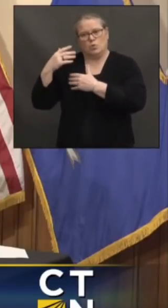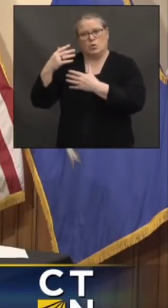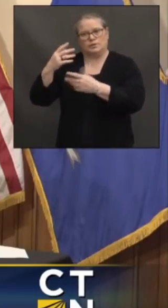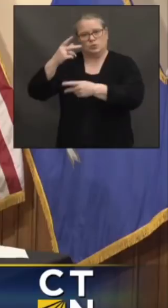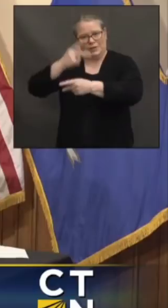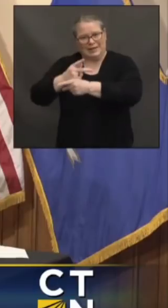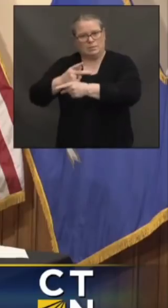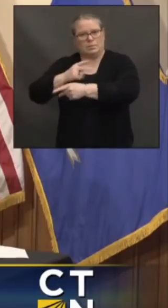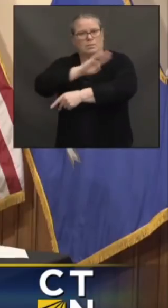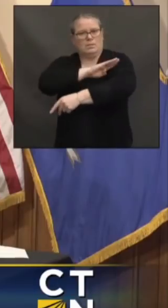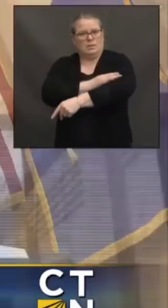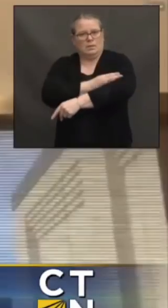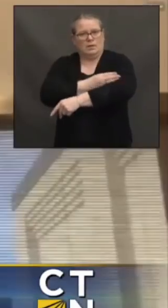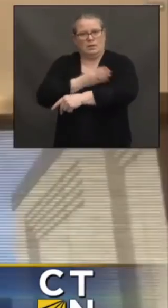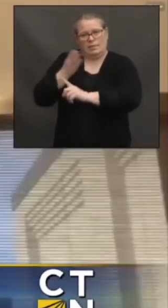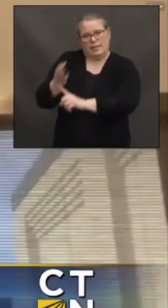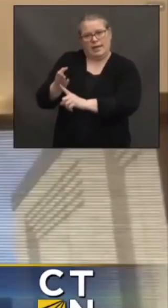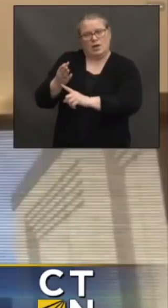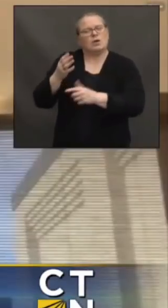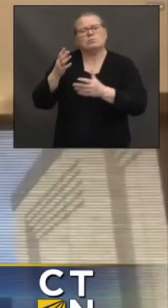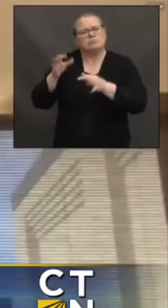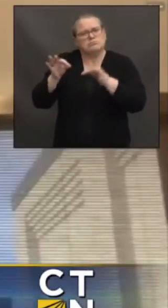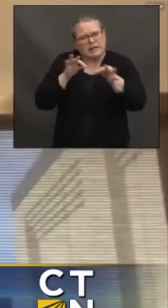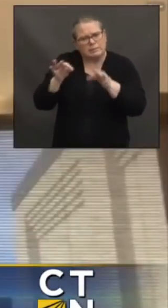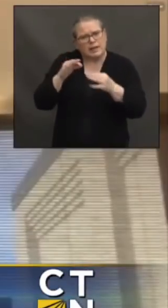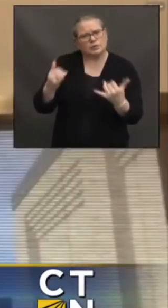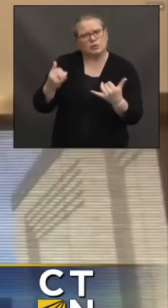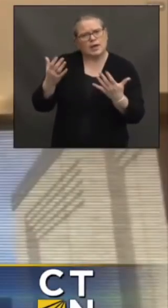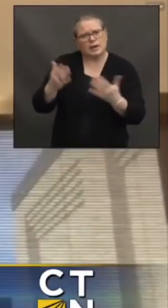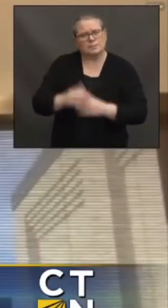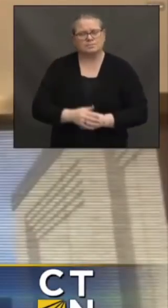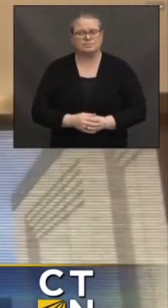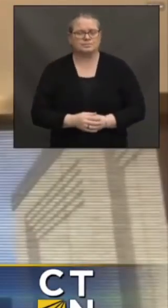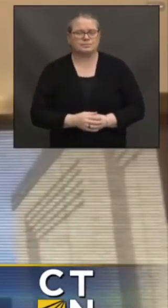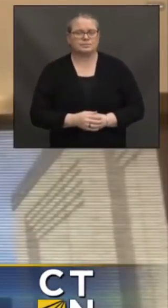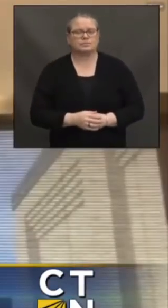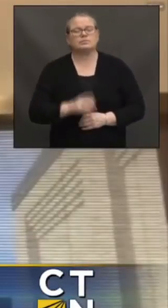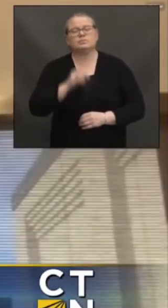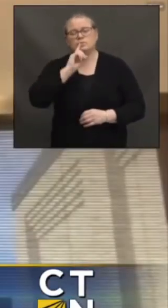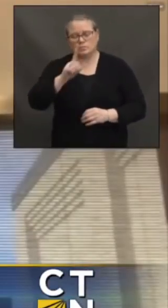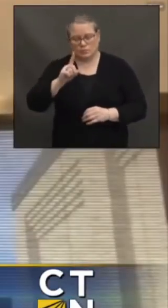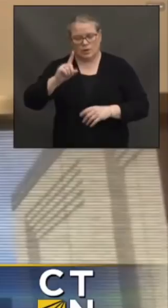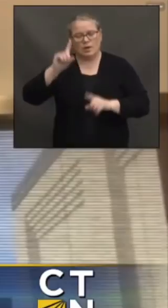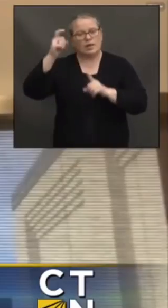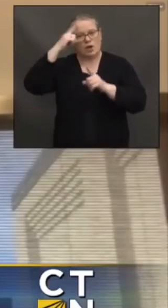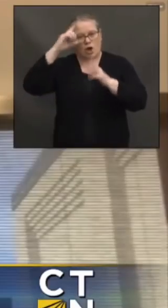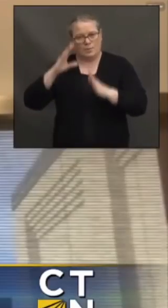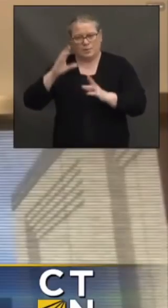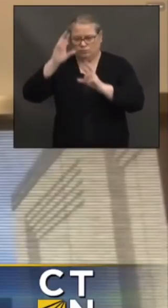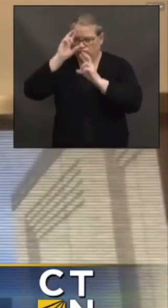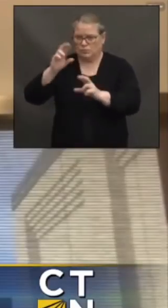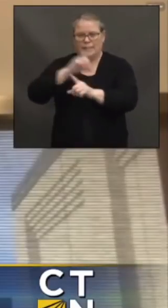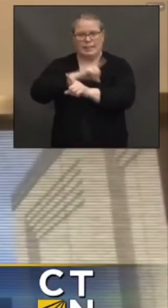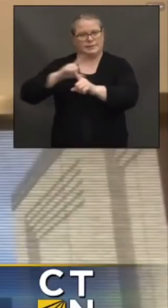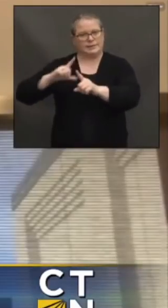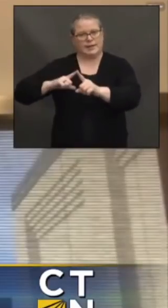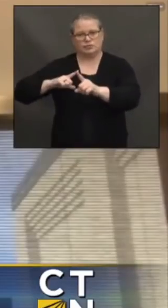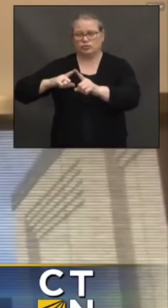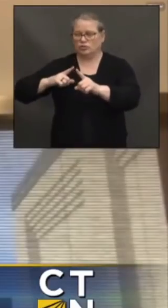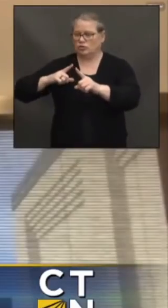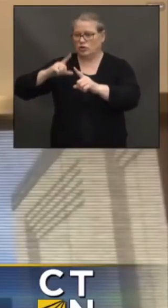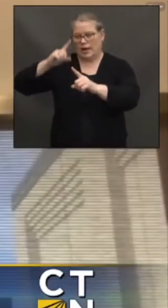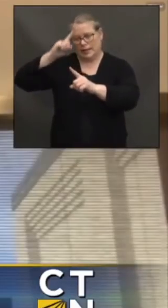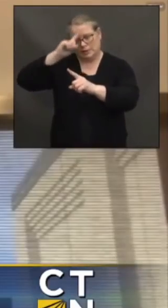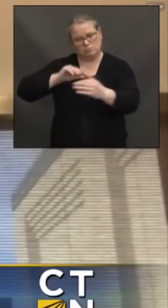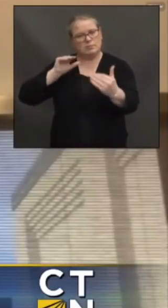of all, the governor and the administration fully respect the legislature as a co-equal branch of government and respect that. We